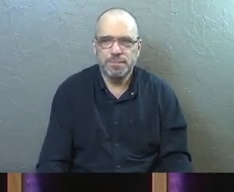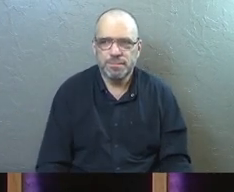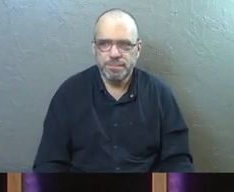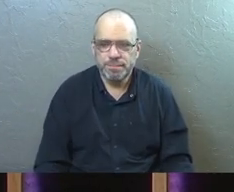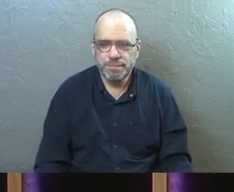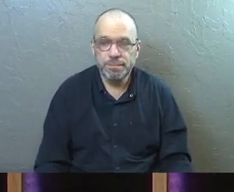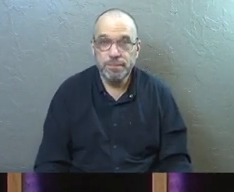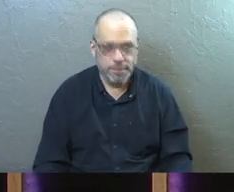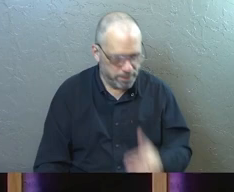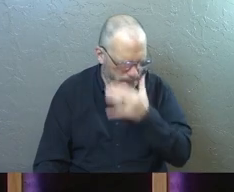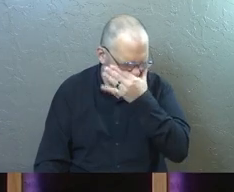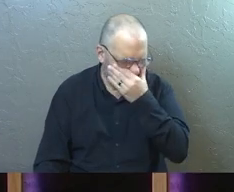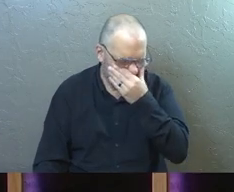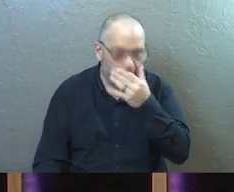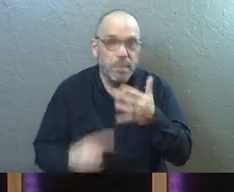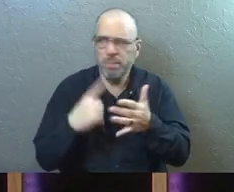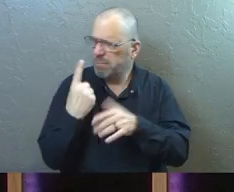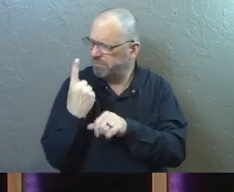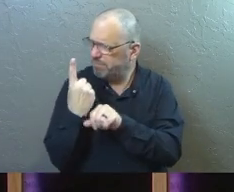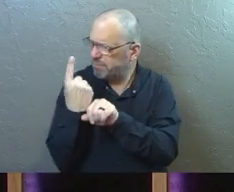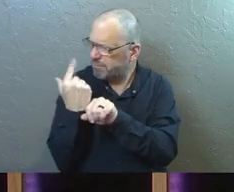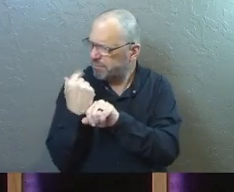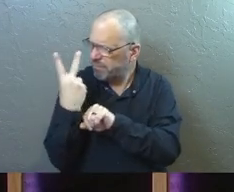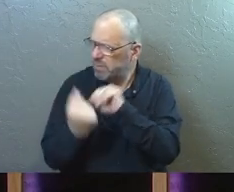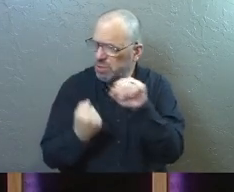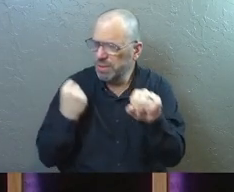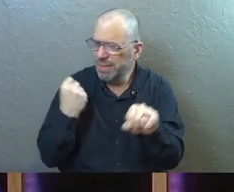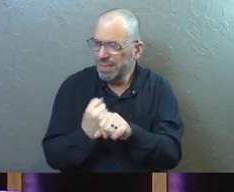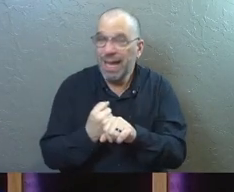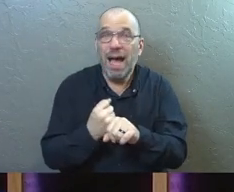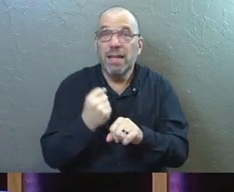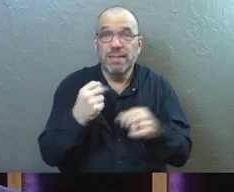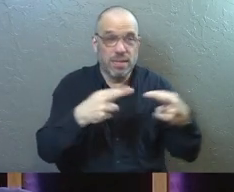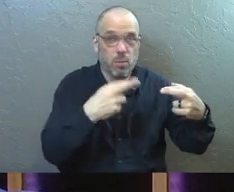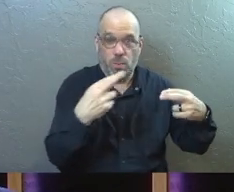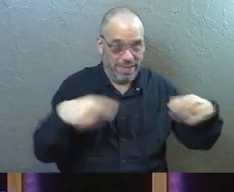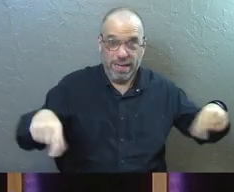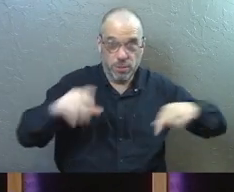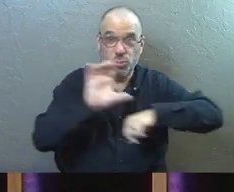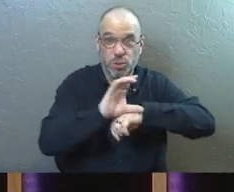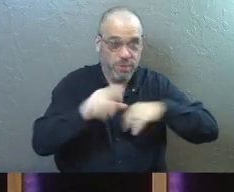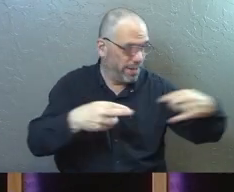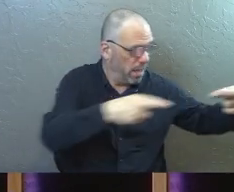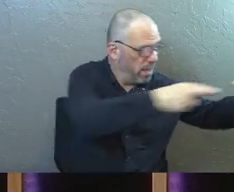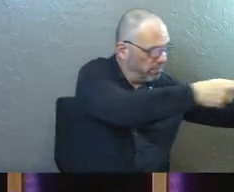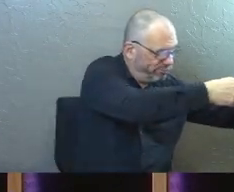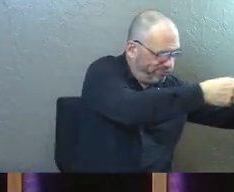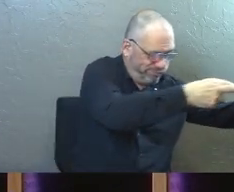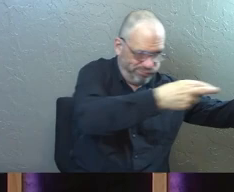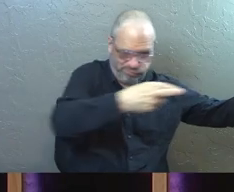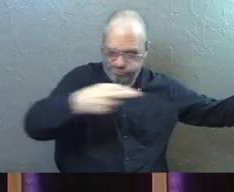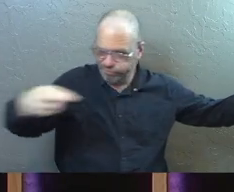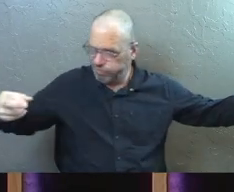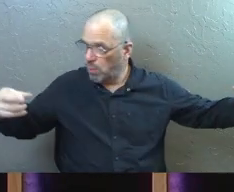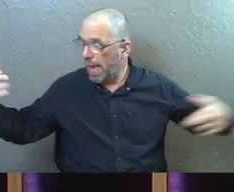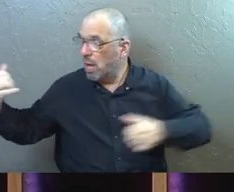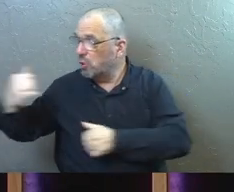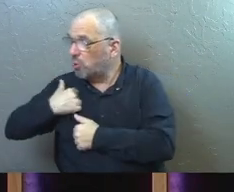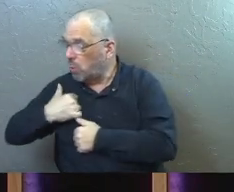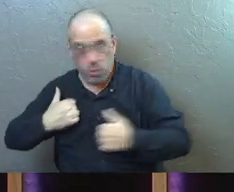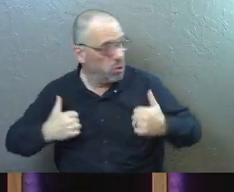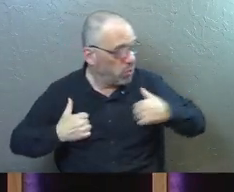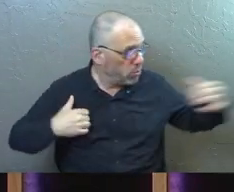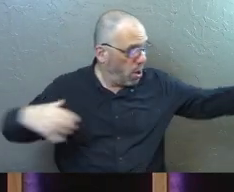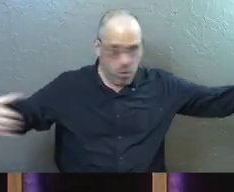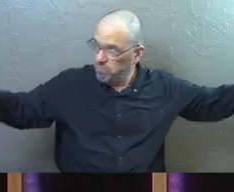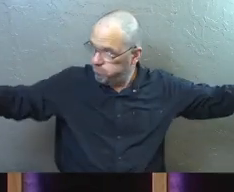This was maybe a year or two ago. I stretched this big rope across this whole stage. And I asked two soldiers to hold